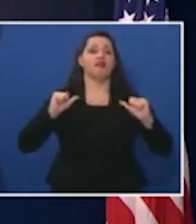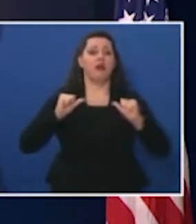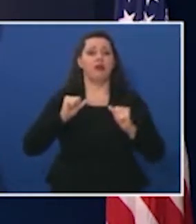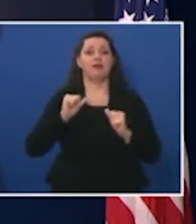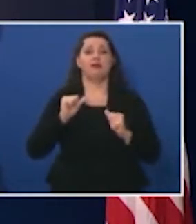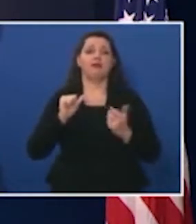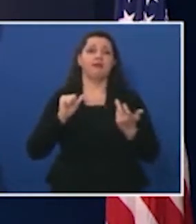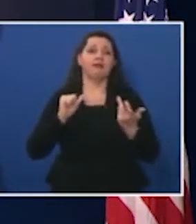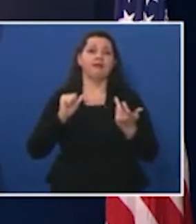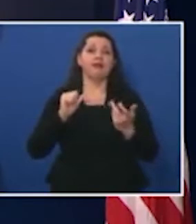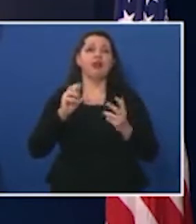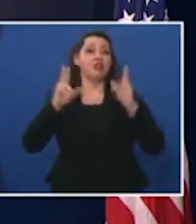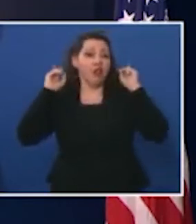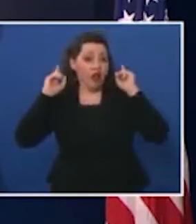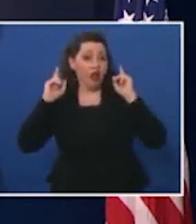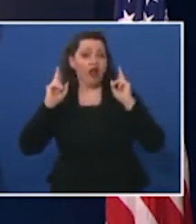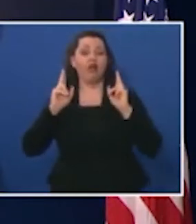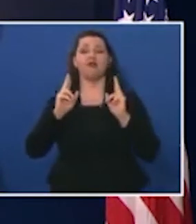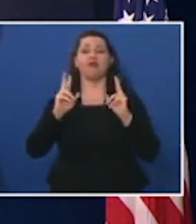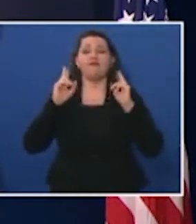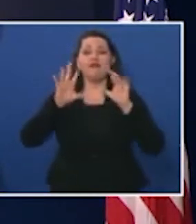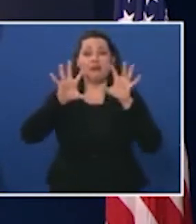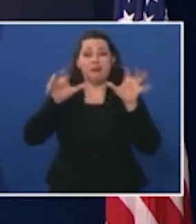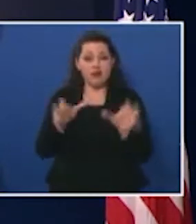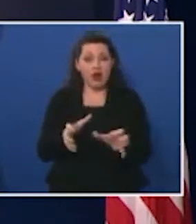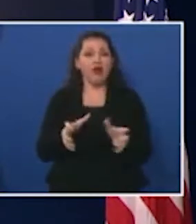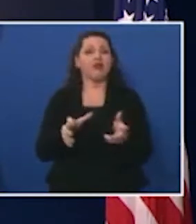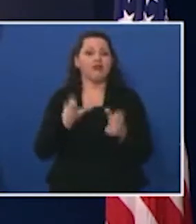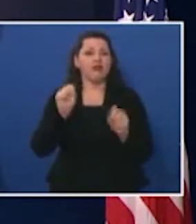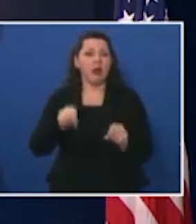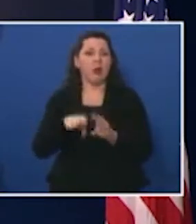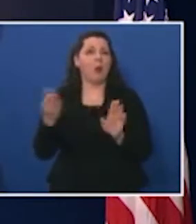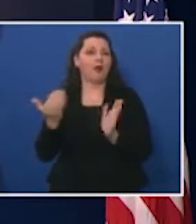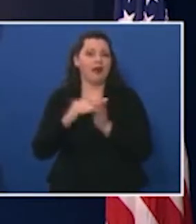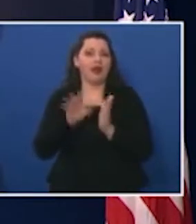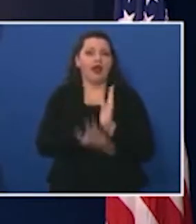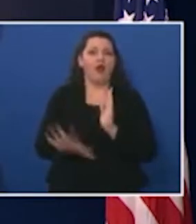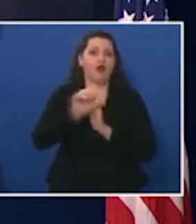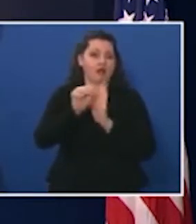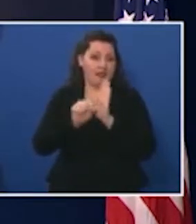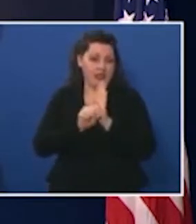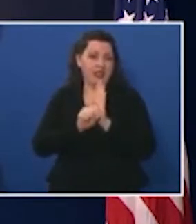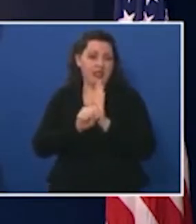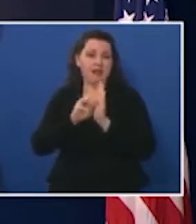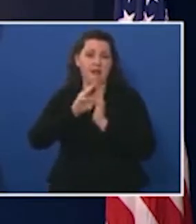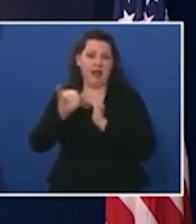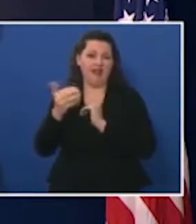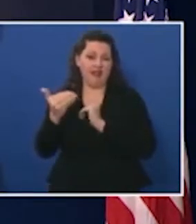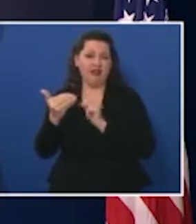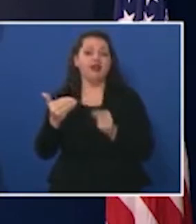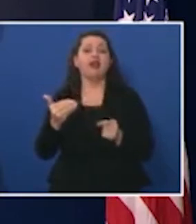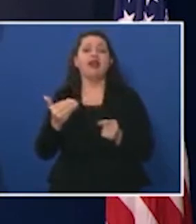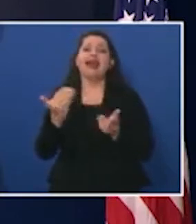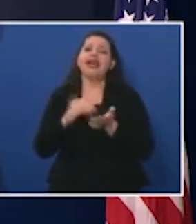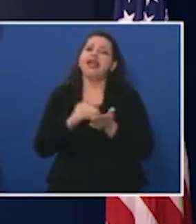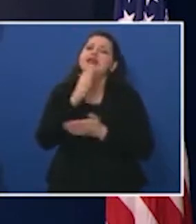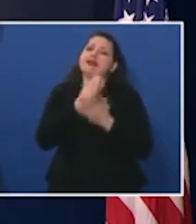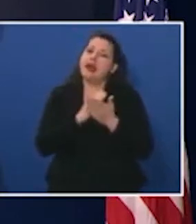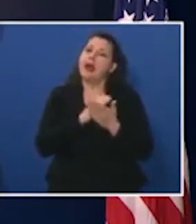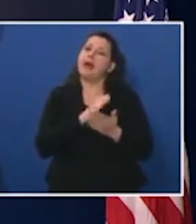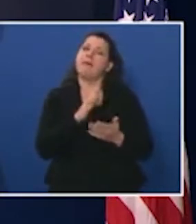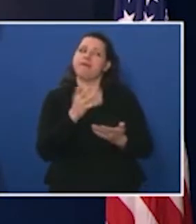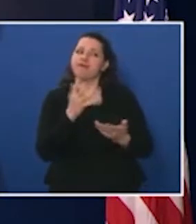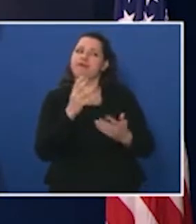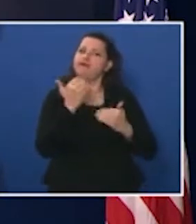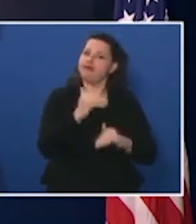additionally salons barbershops massage therapy may reopen statewide with again some capacity restrictions health